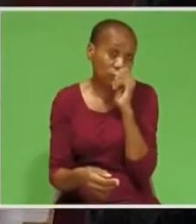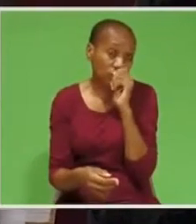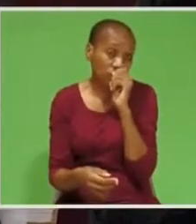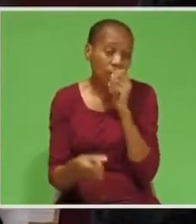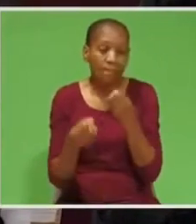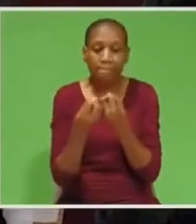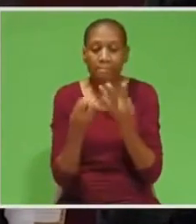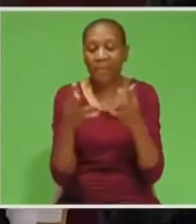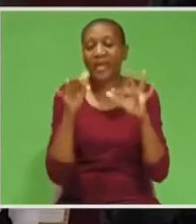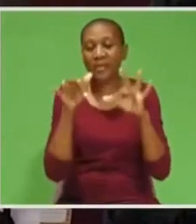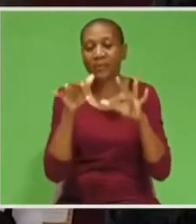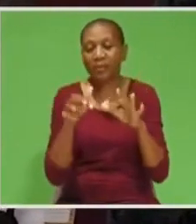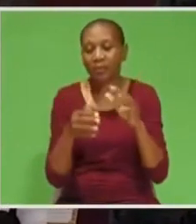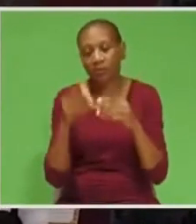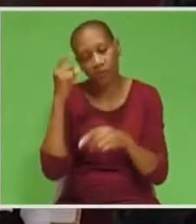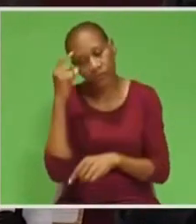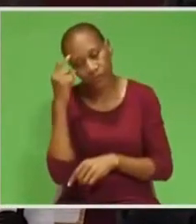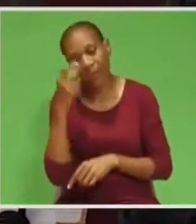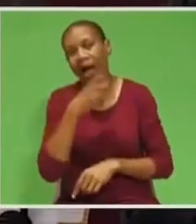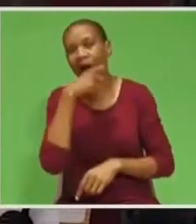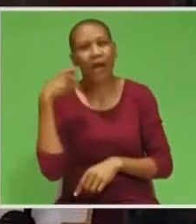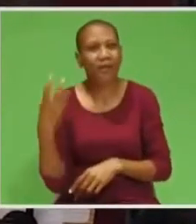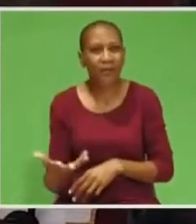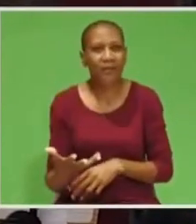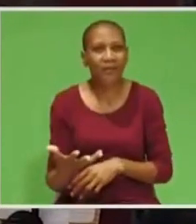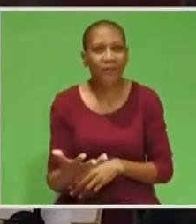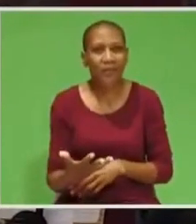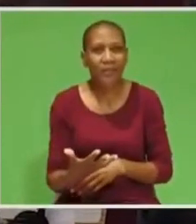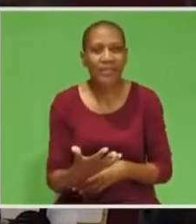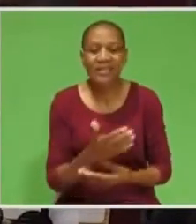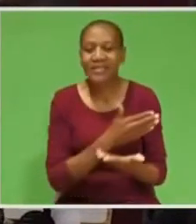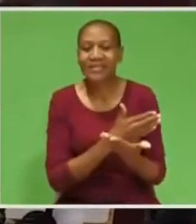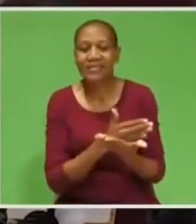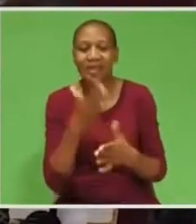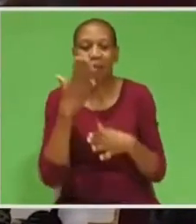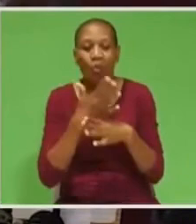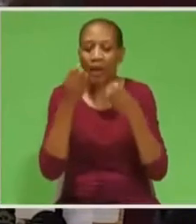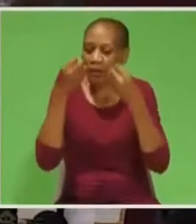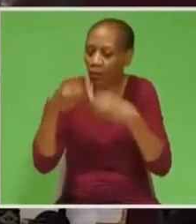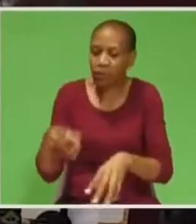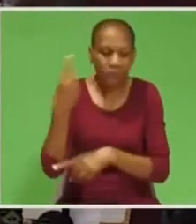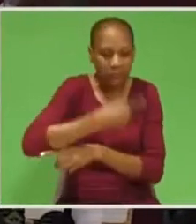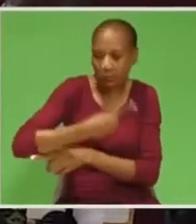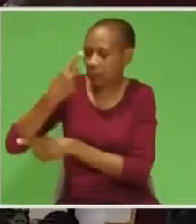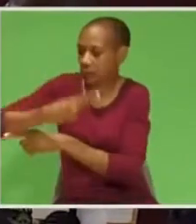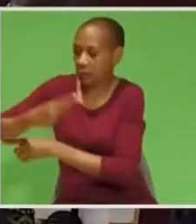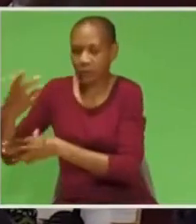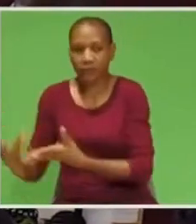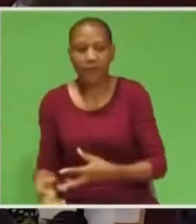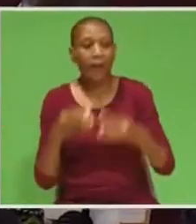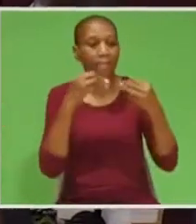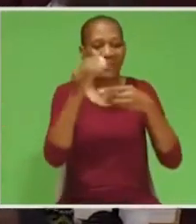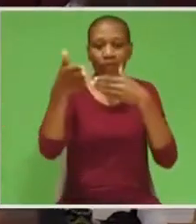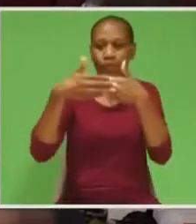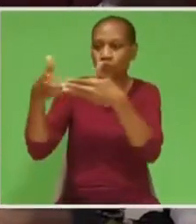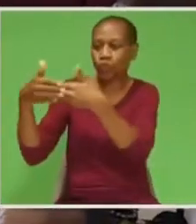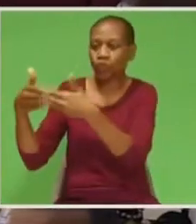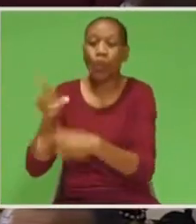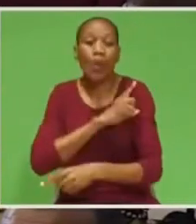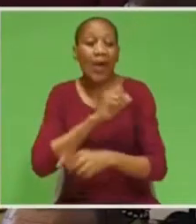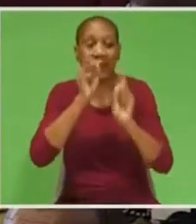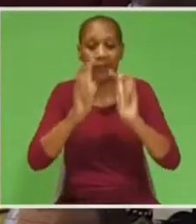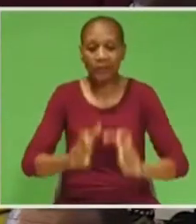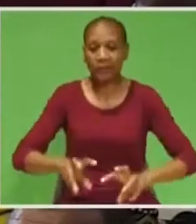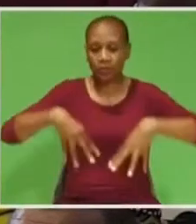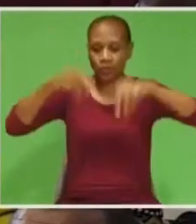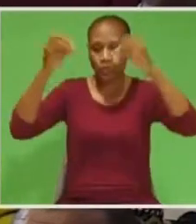go to bed without food. Others are losing their jobs on a daily basis. Businesses are closing due to load shedding.